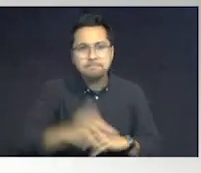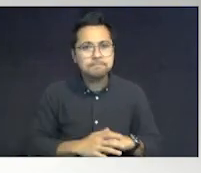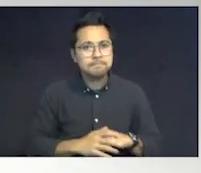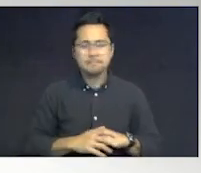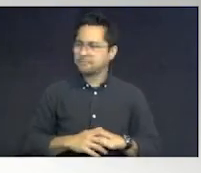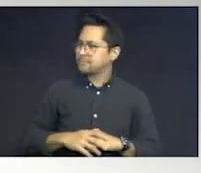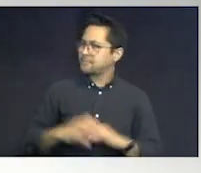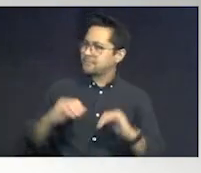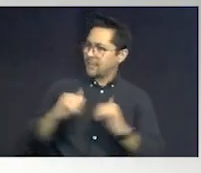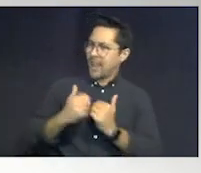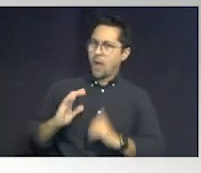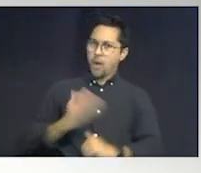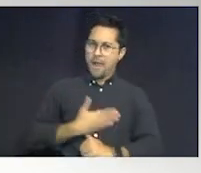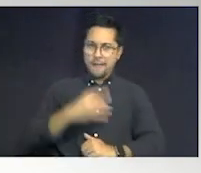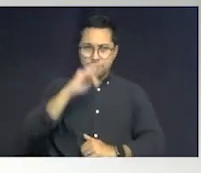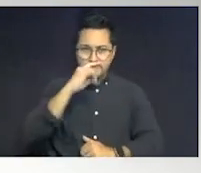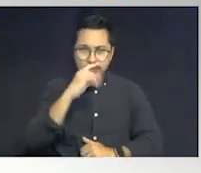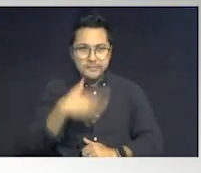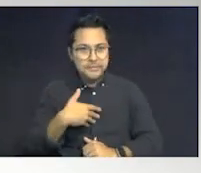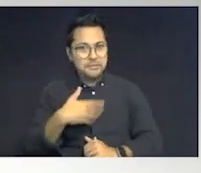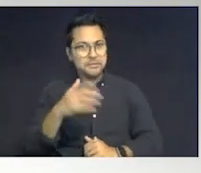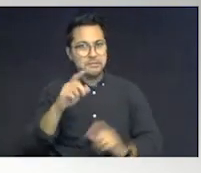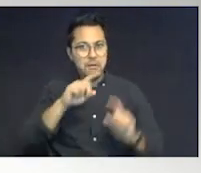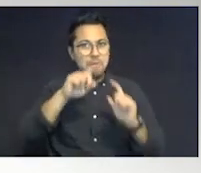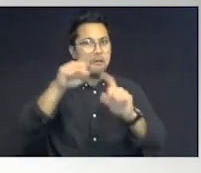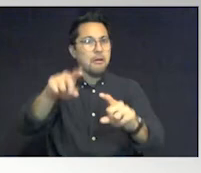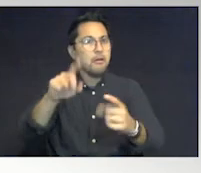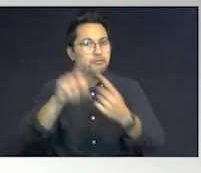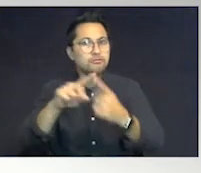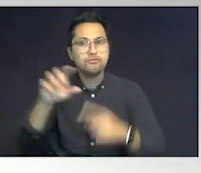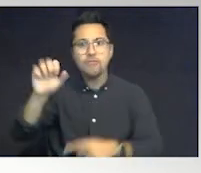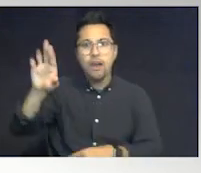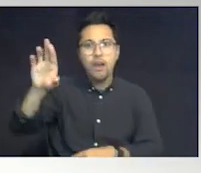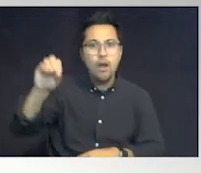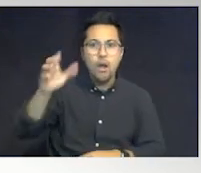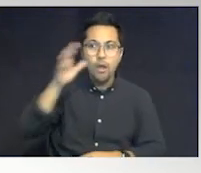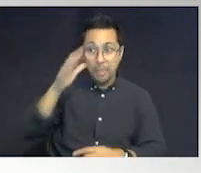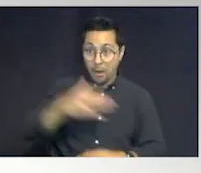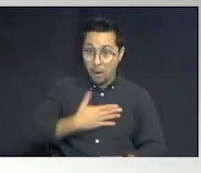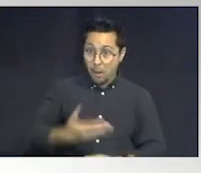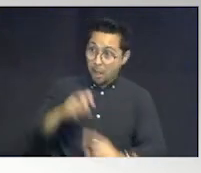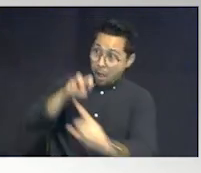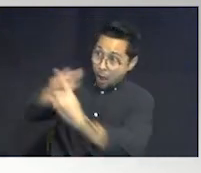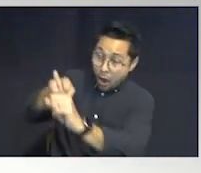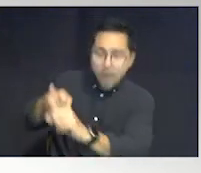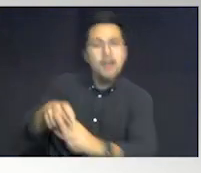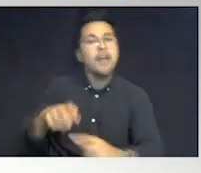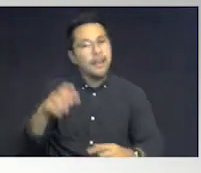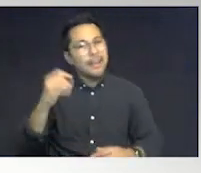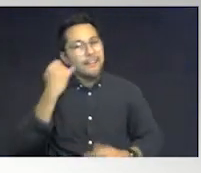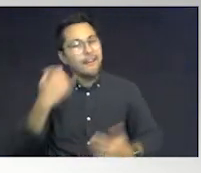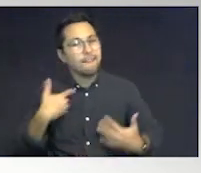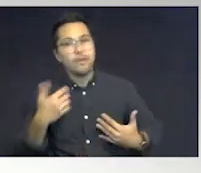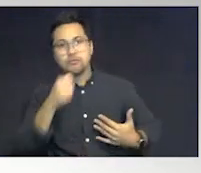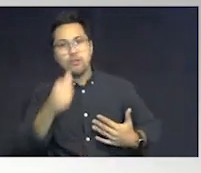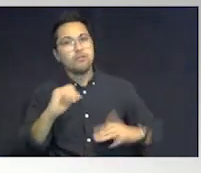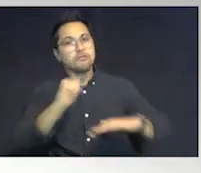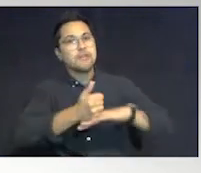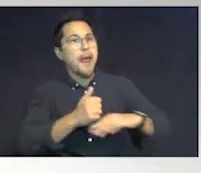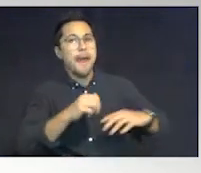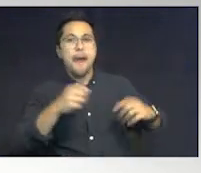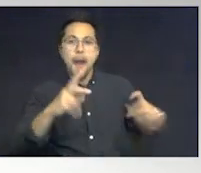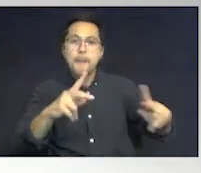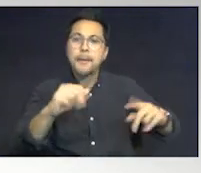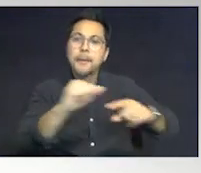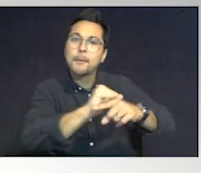How are our children ever going to go to the S-R-O unless we create opportunities to practice? So I say,